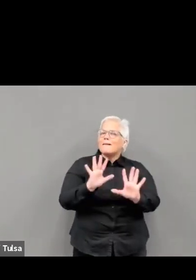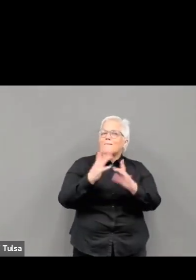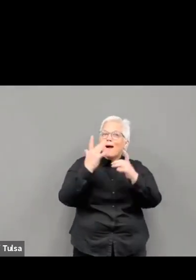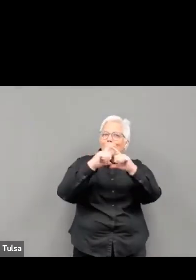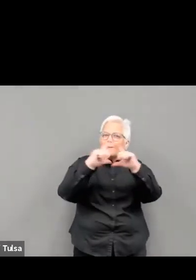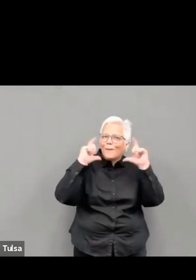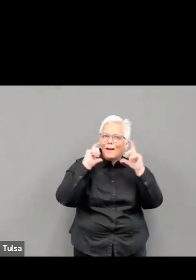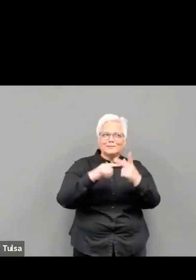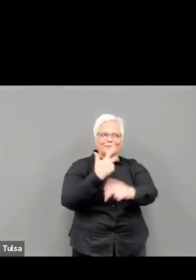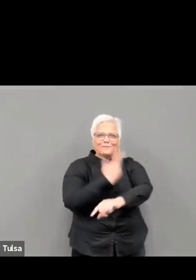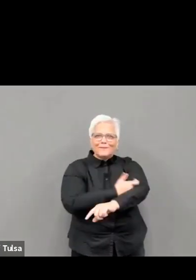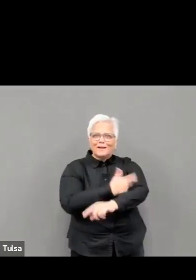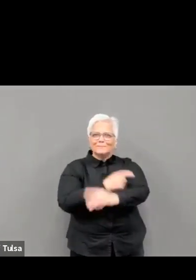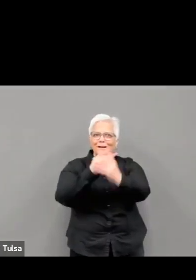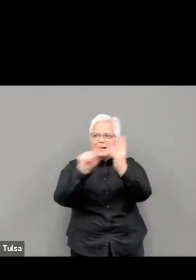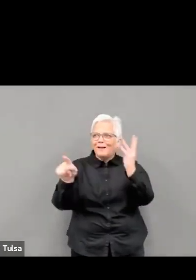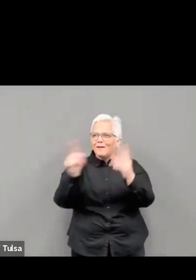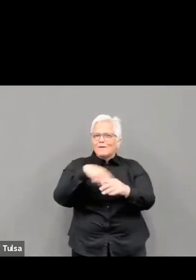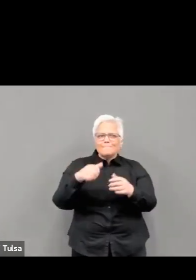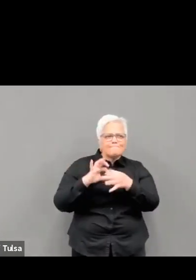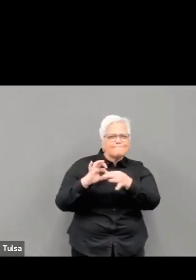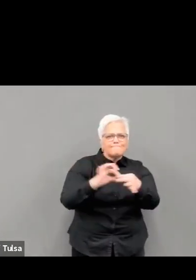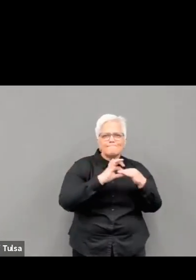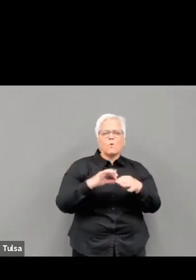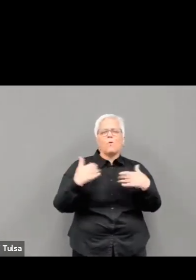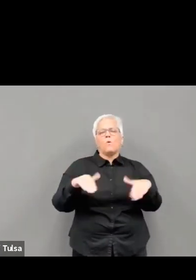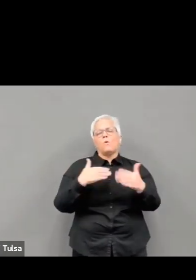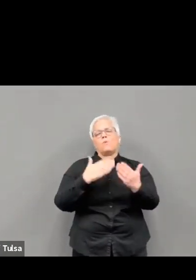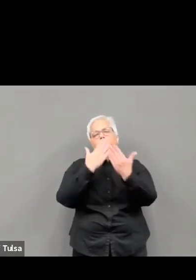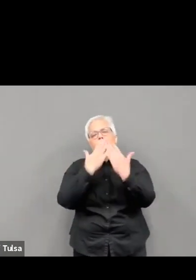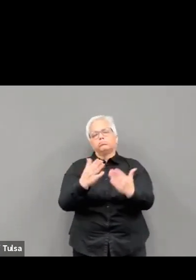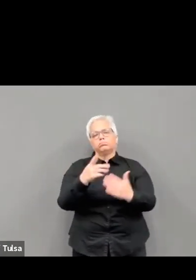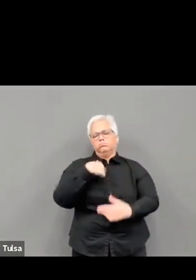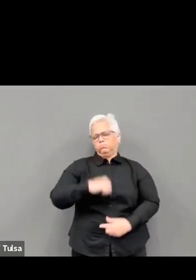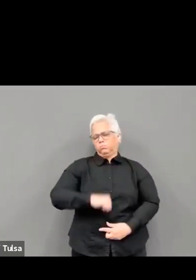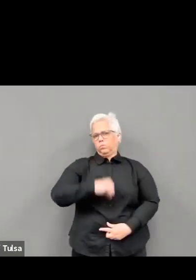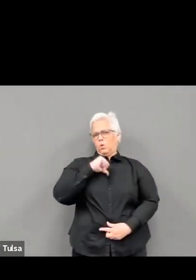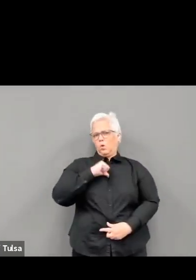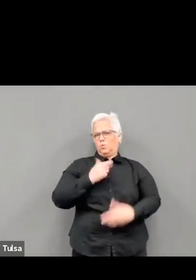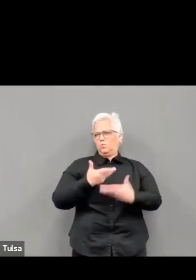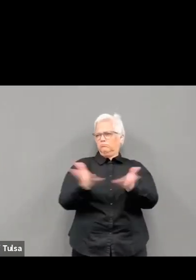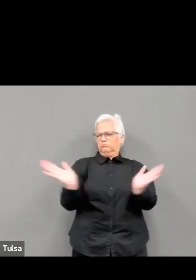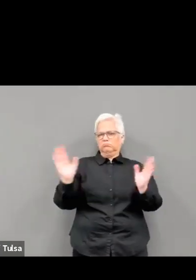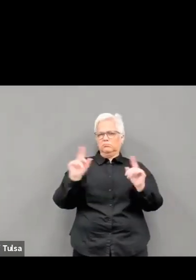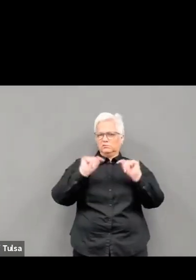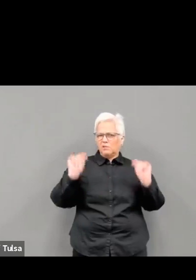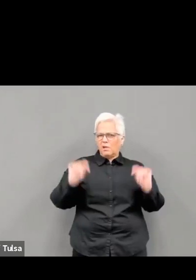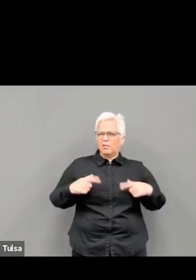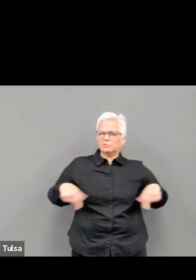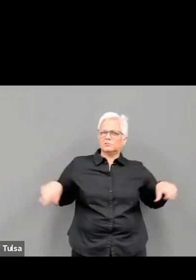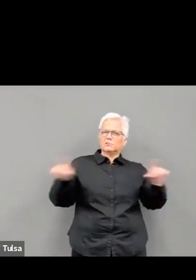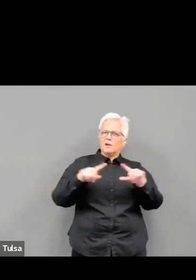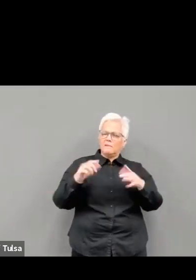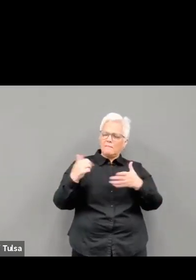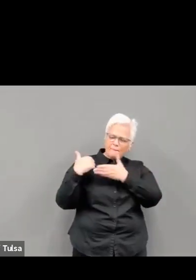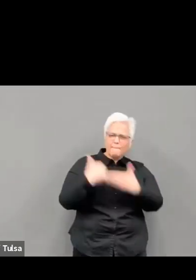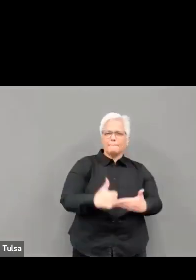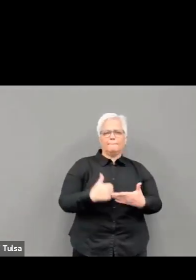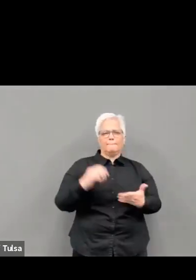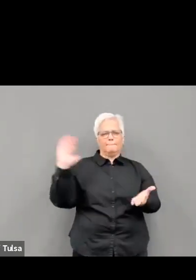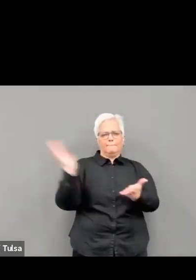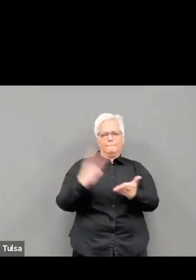all the work that they've done over the last year. You have police officers and firefighters and EMTs